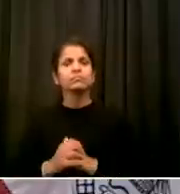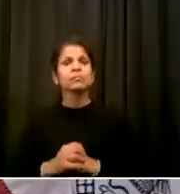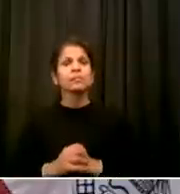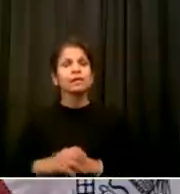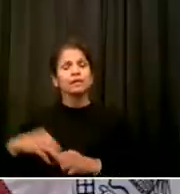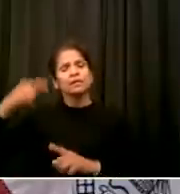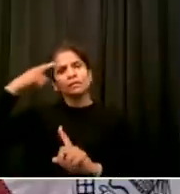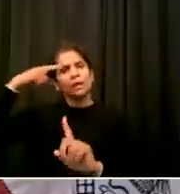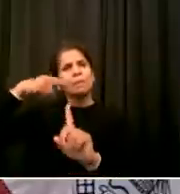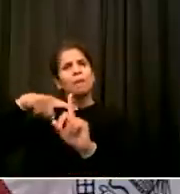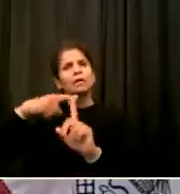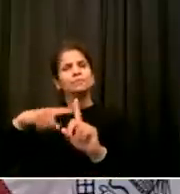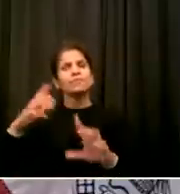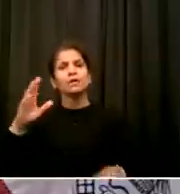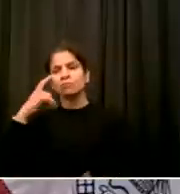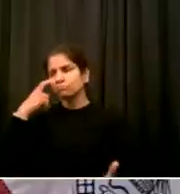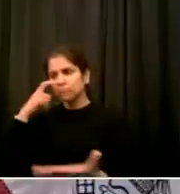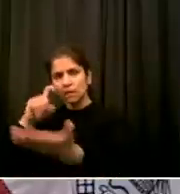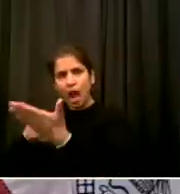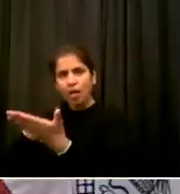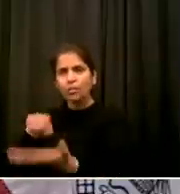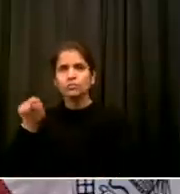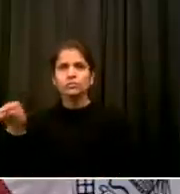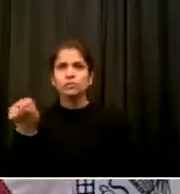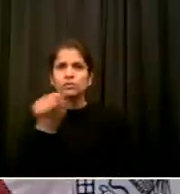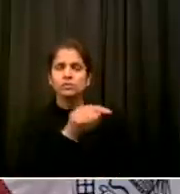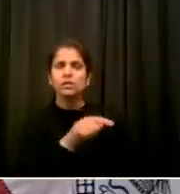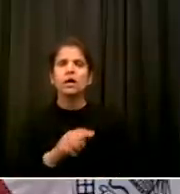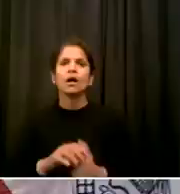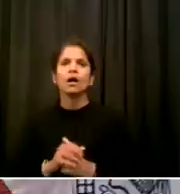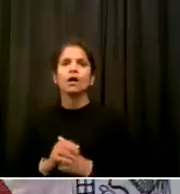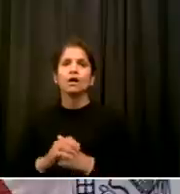capable of taking on immense challenges before